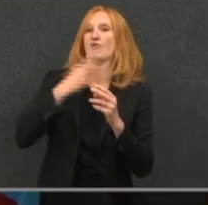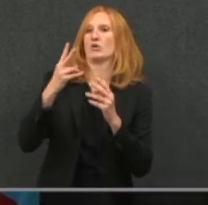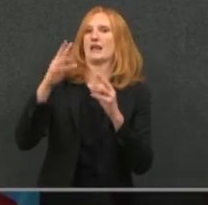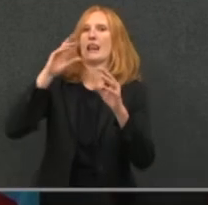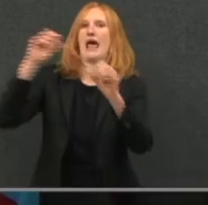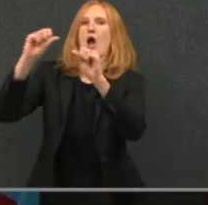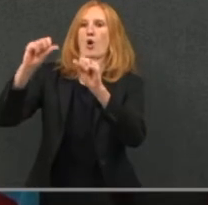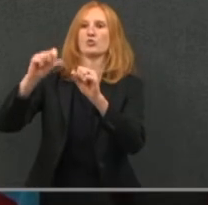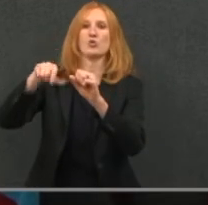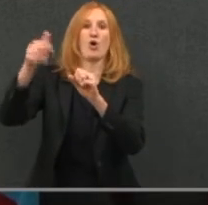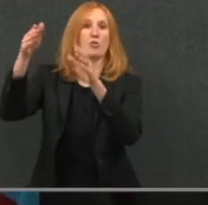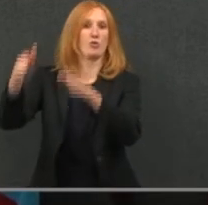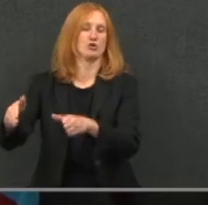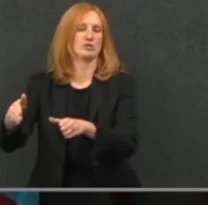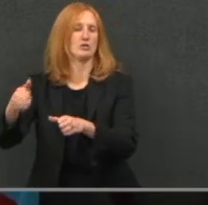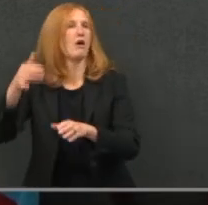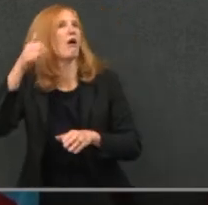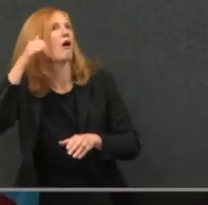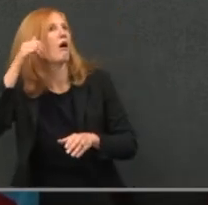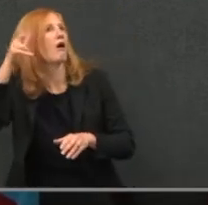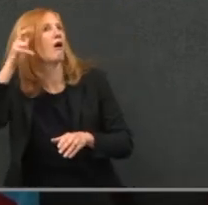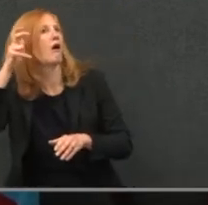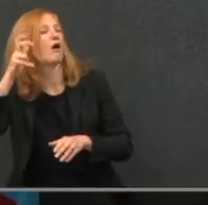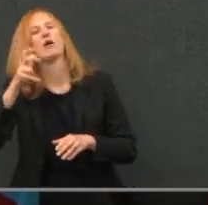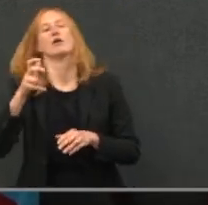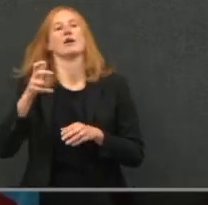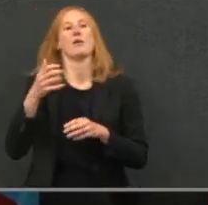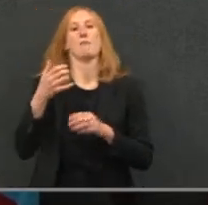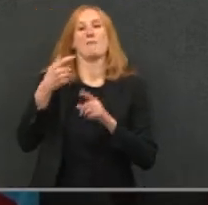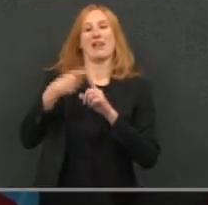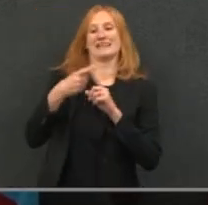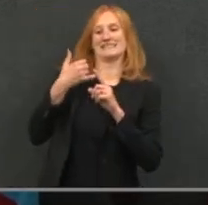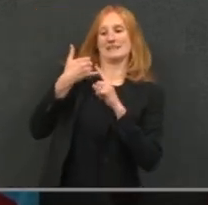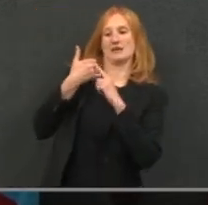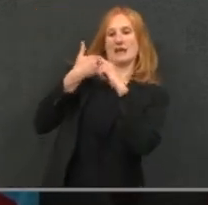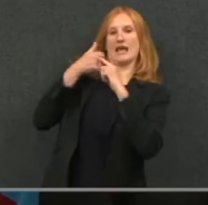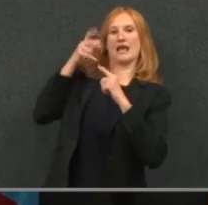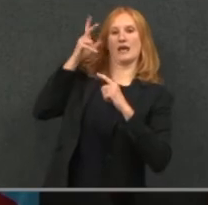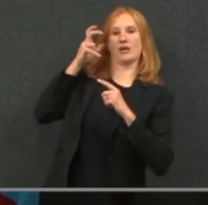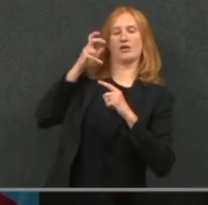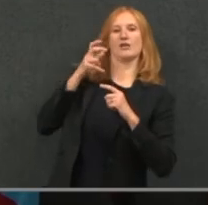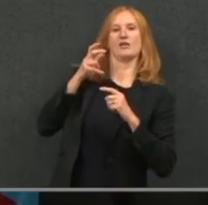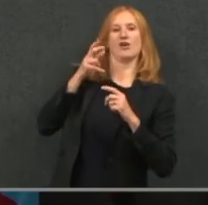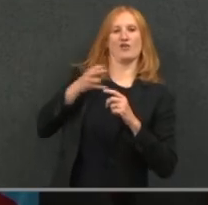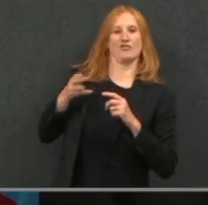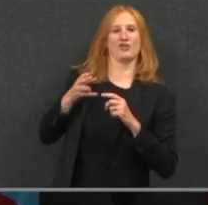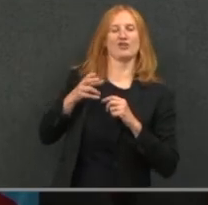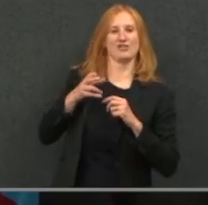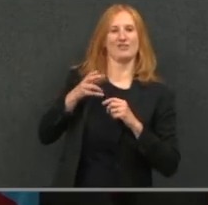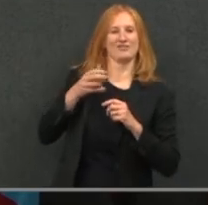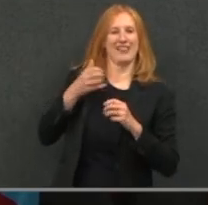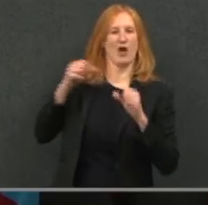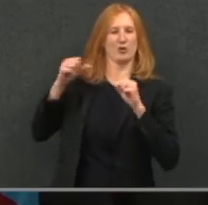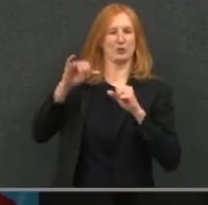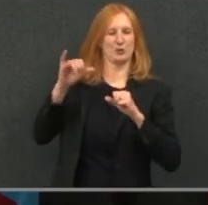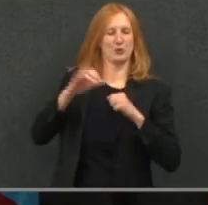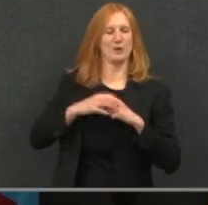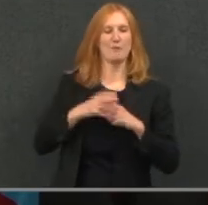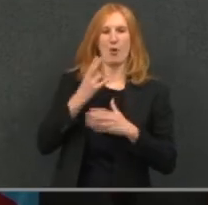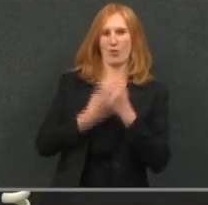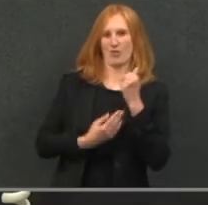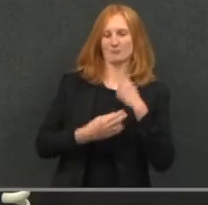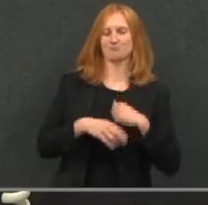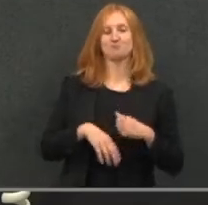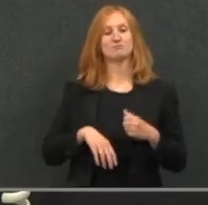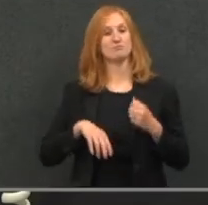going out. So, it helps going in and going out to amplify. Both. That's really cool. Both. All right. Great. And then, our